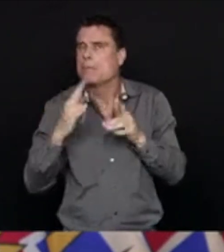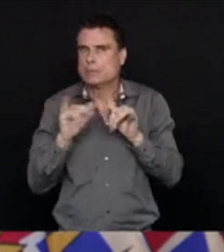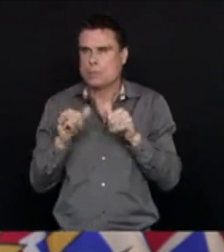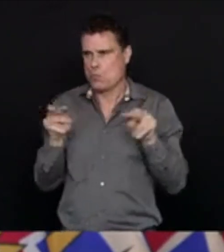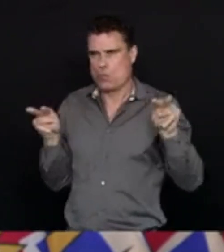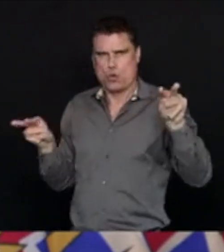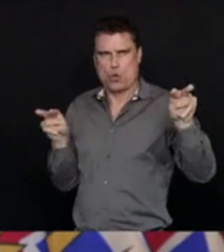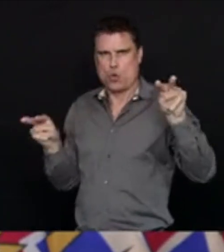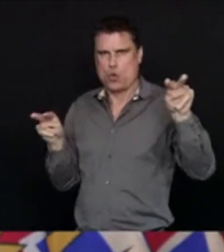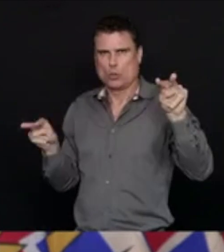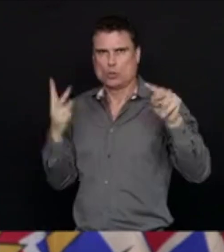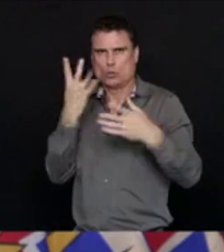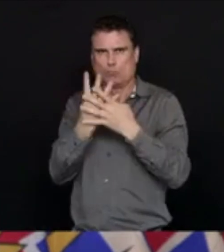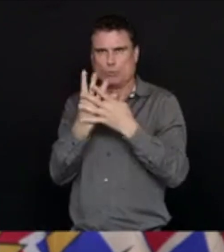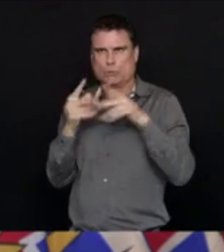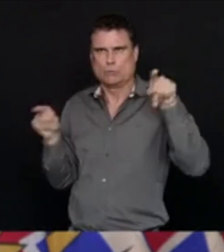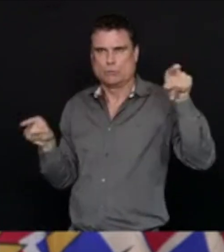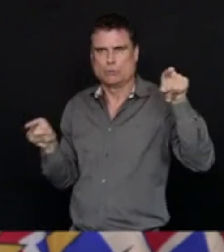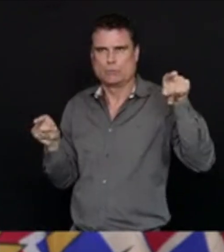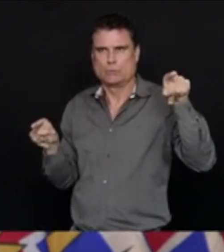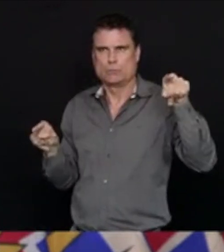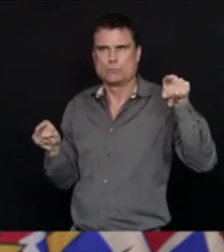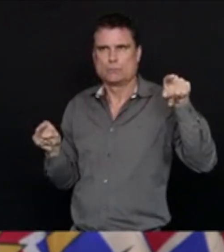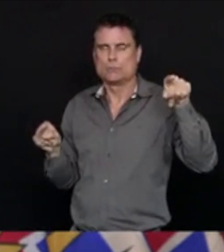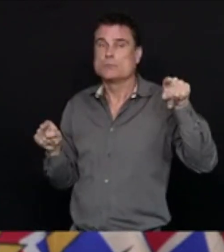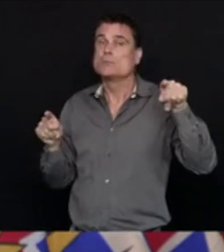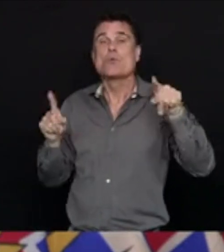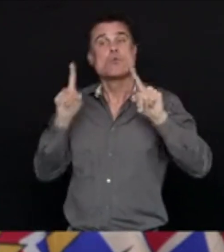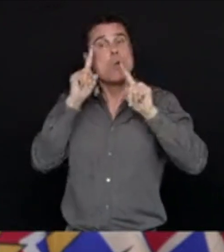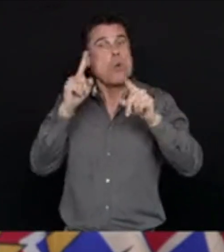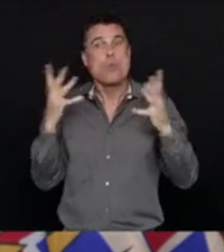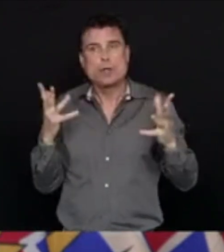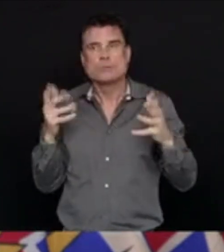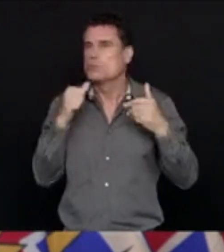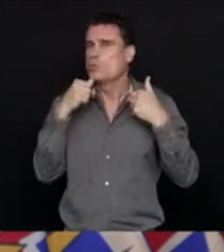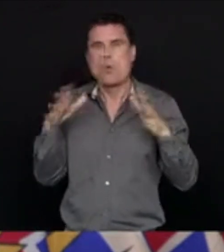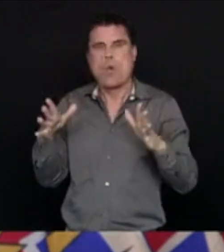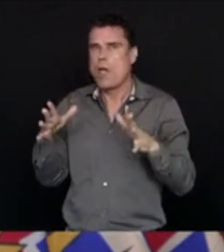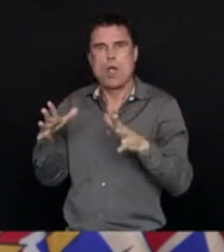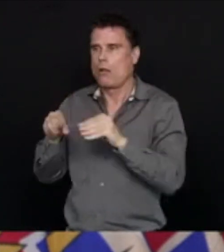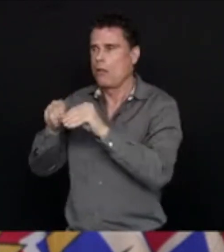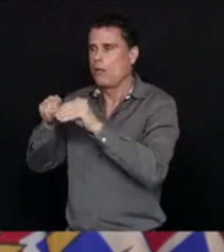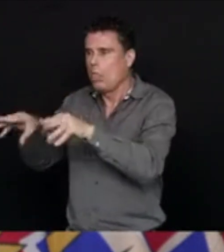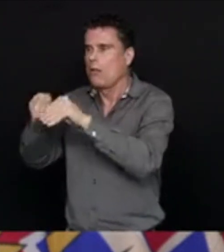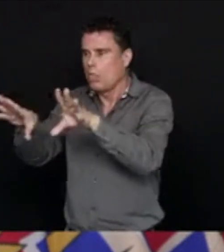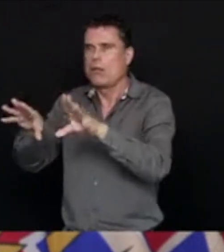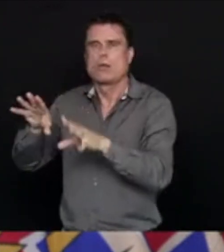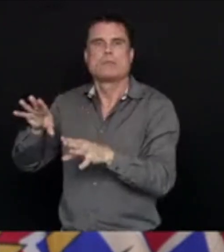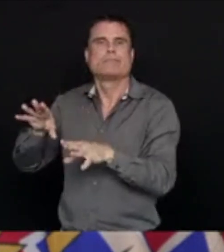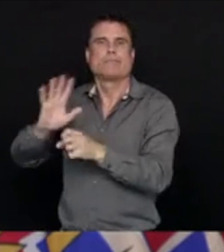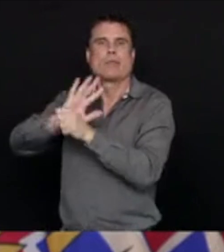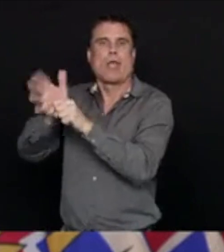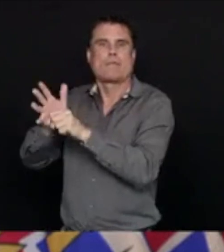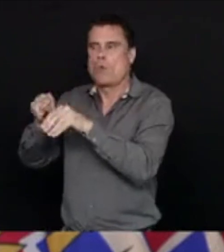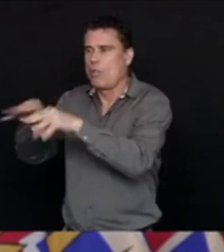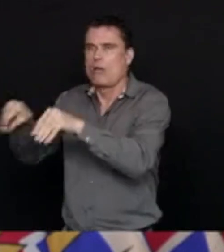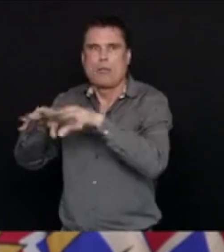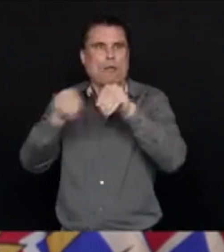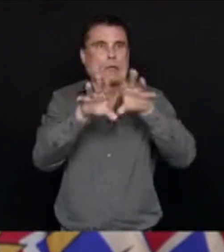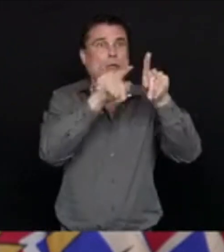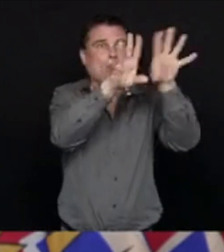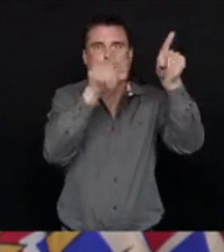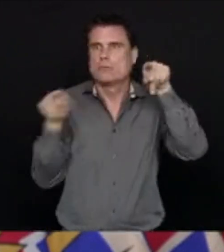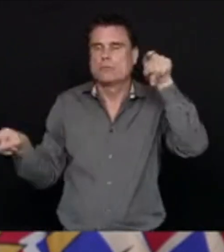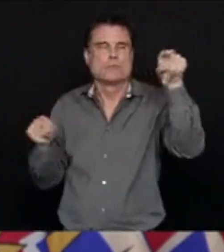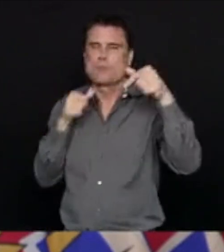are not transmitting, not have opportunities for more people to transmit for the next, the next chain, the next generation of